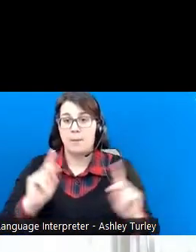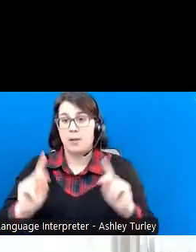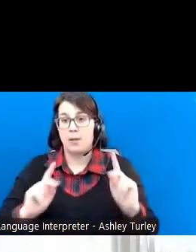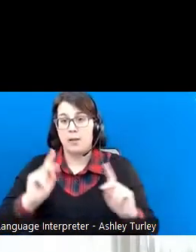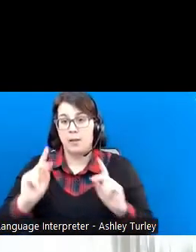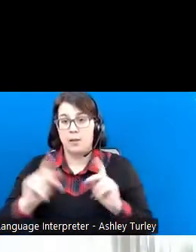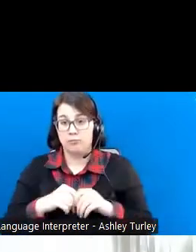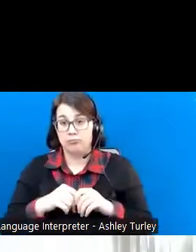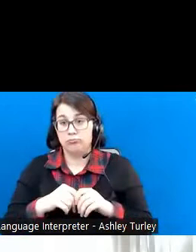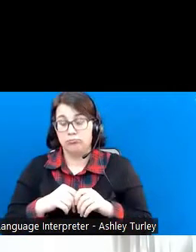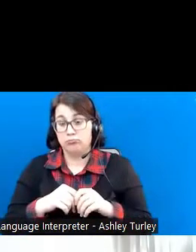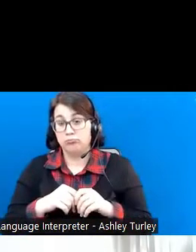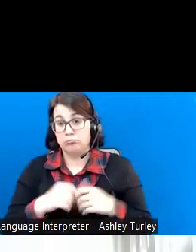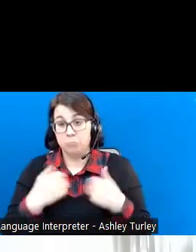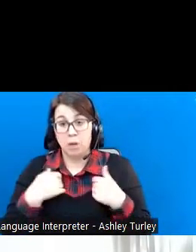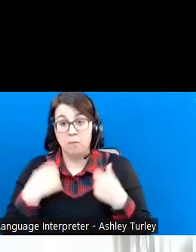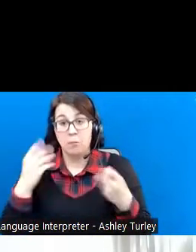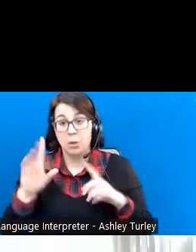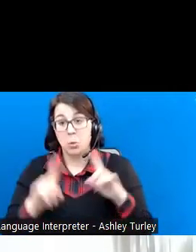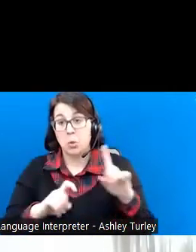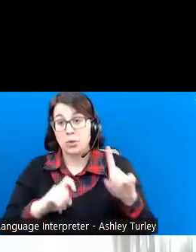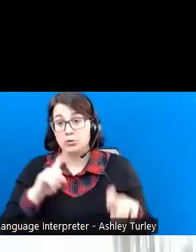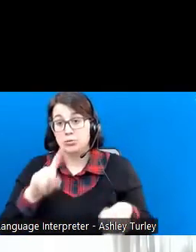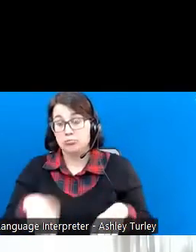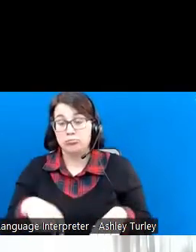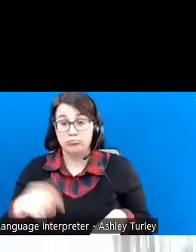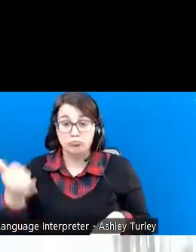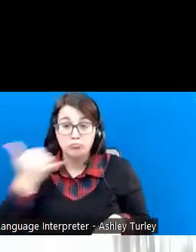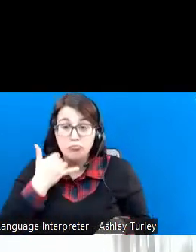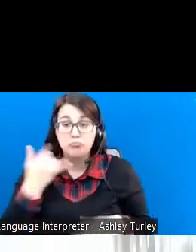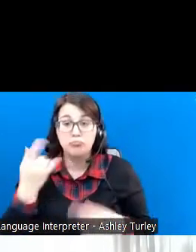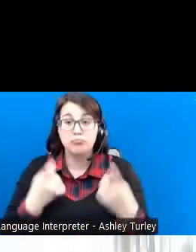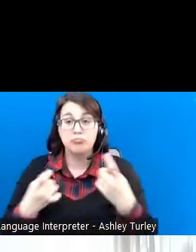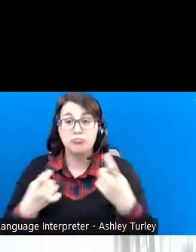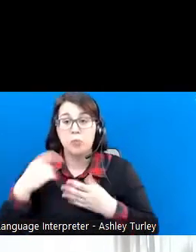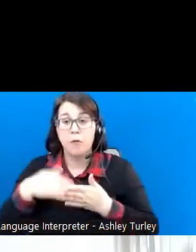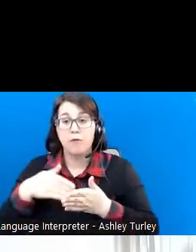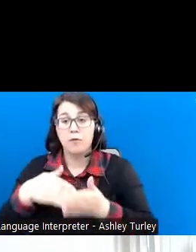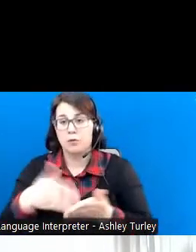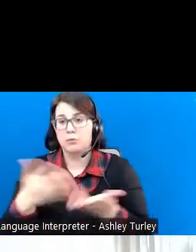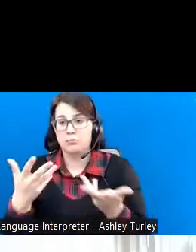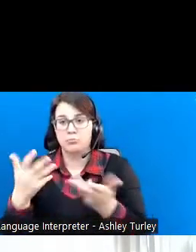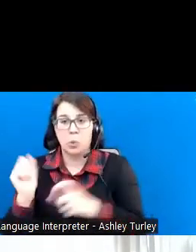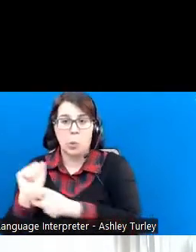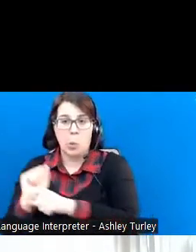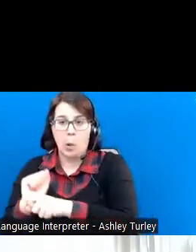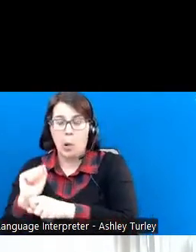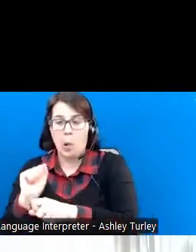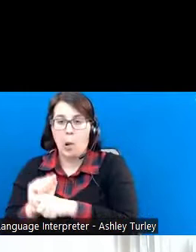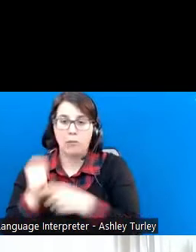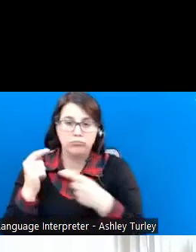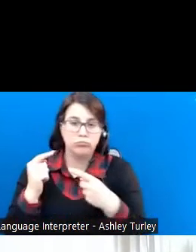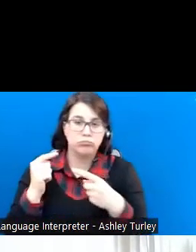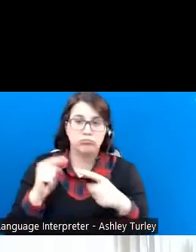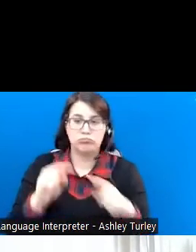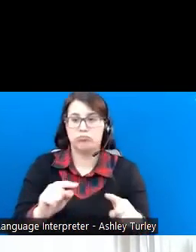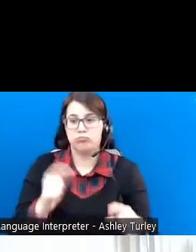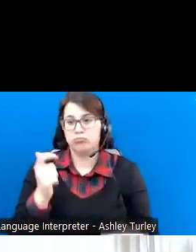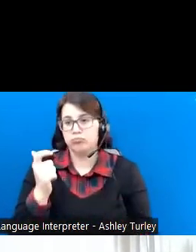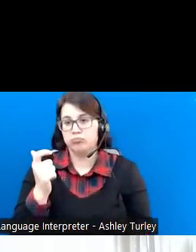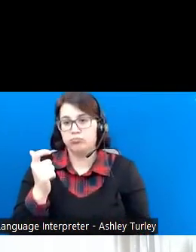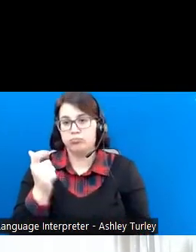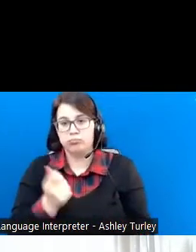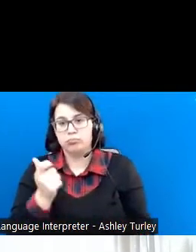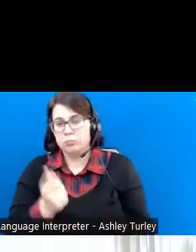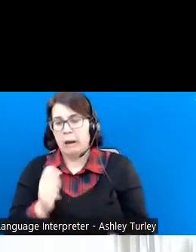lot of questions and call me often about being employed and how can they be